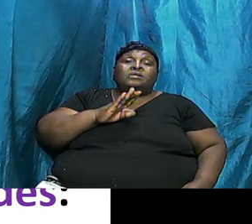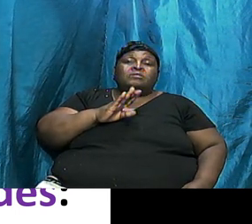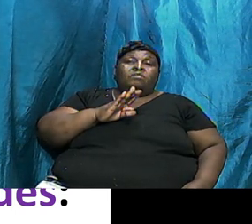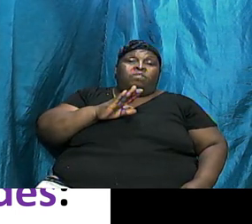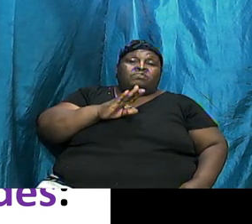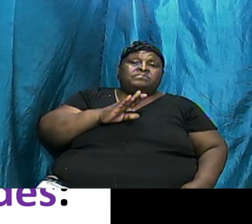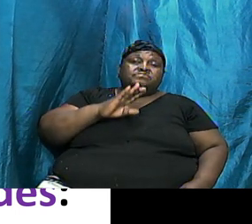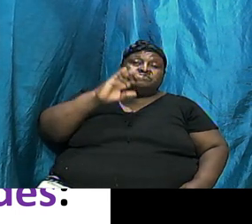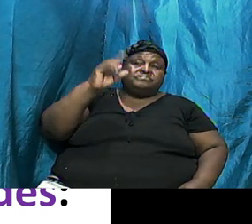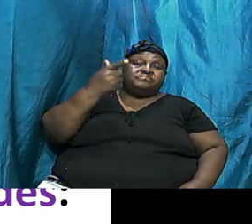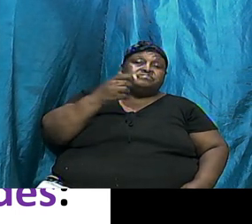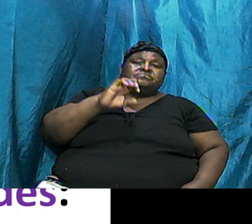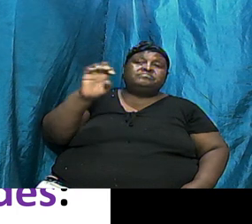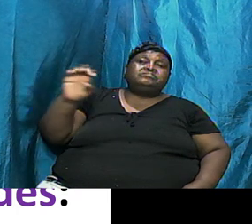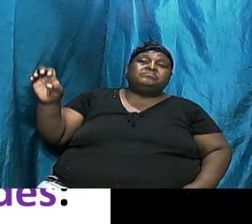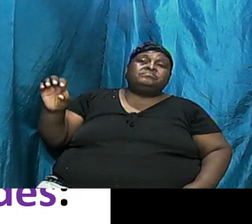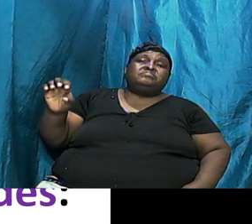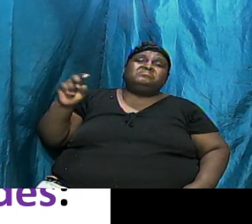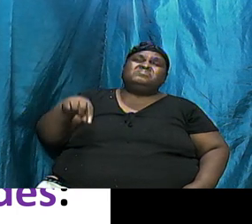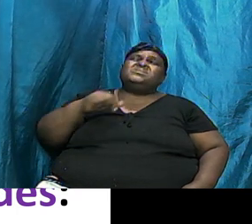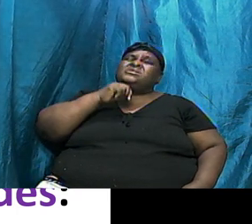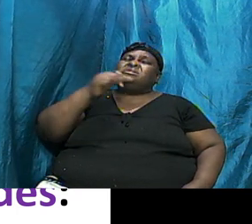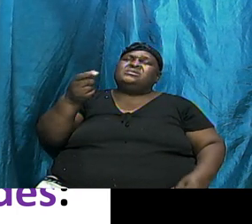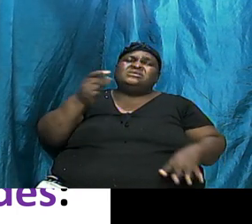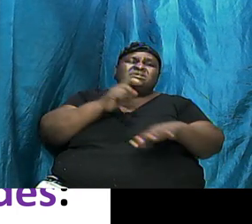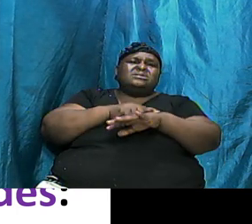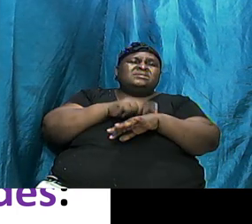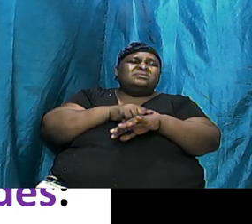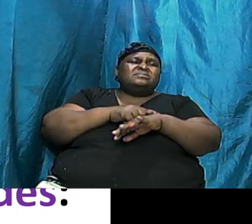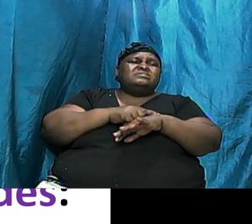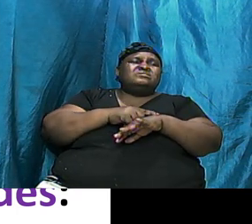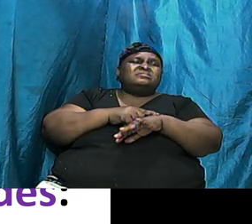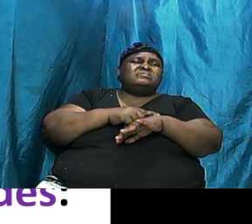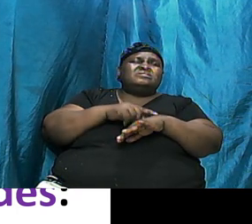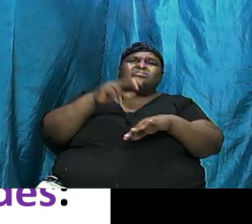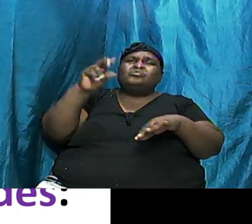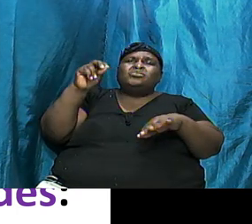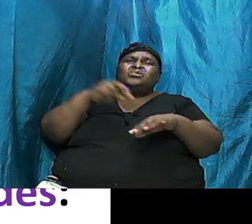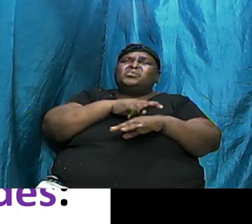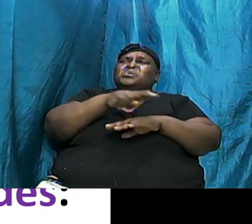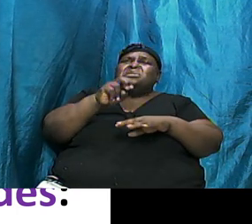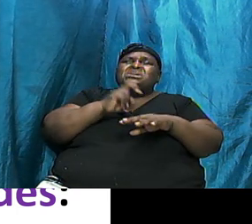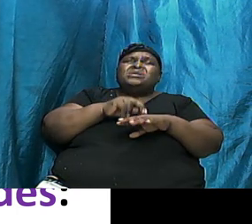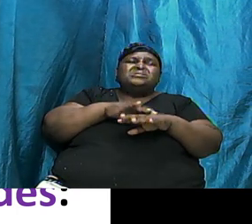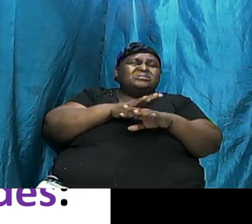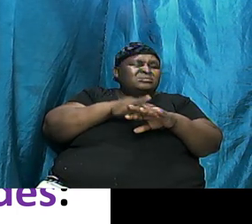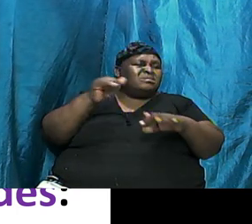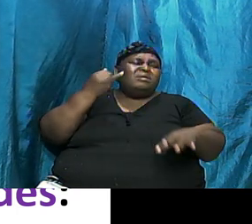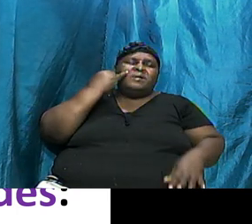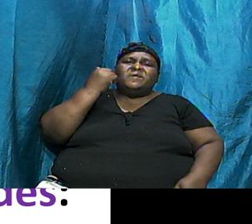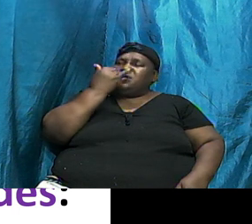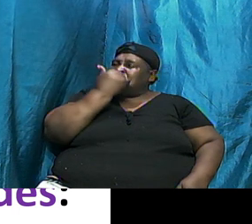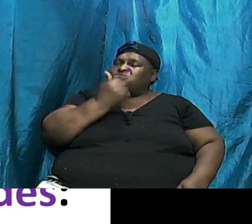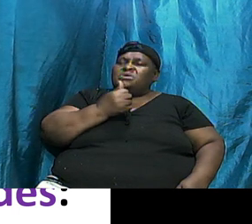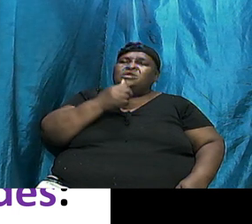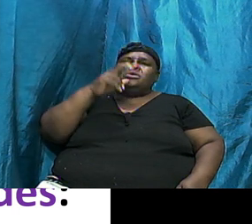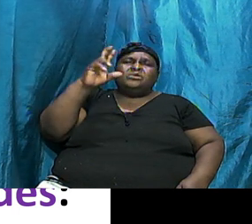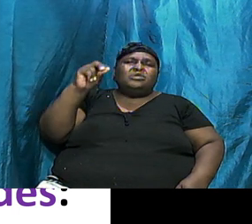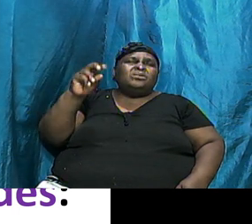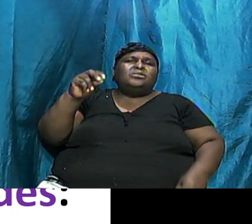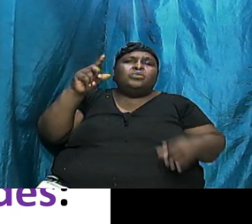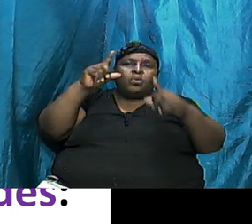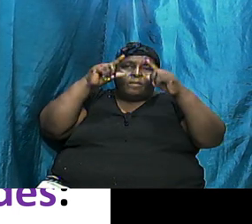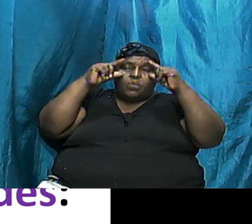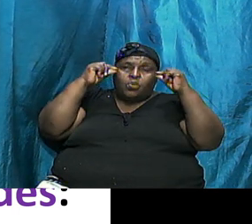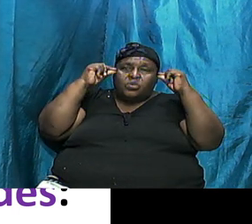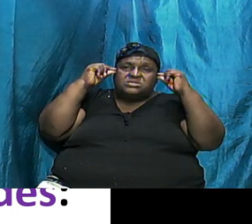First Ever And This Is At A Time When There Was No Nation Called Israel Yet And Therefore There Was No Moses